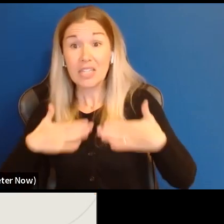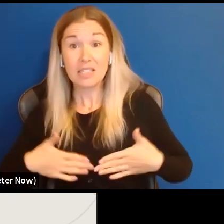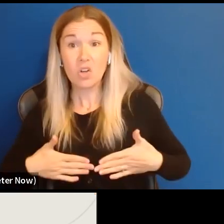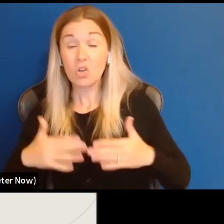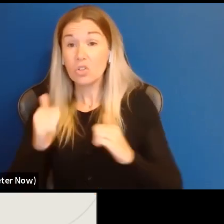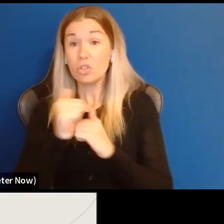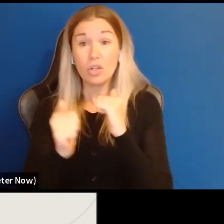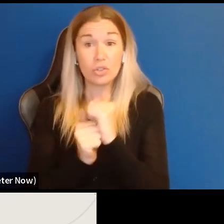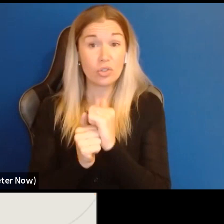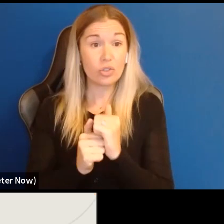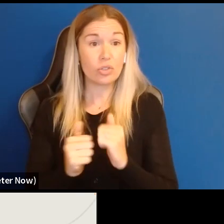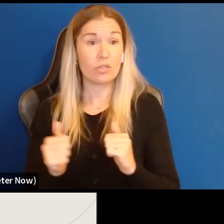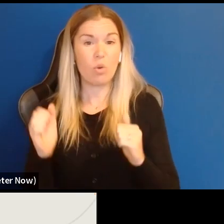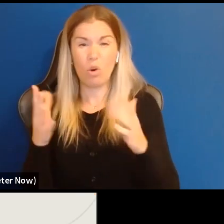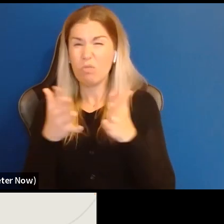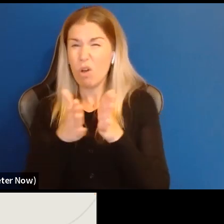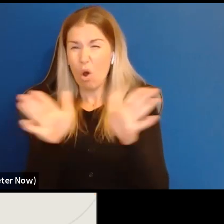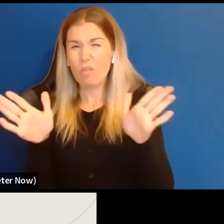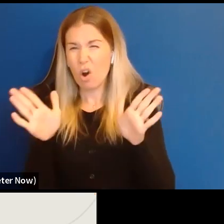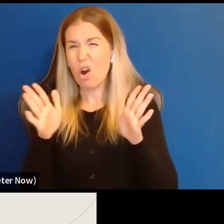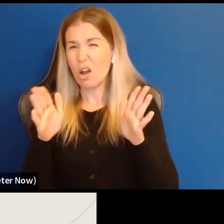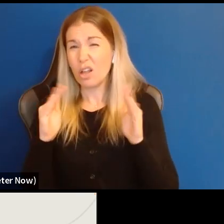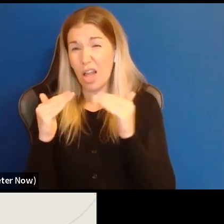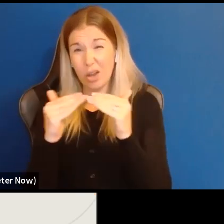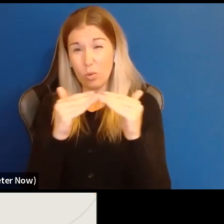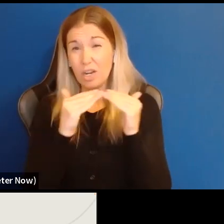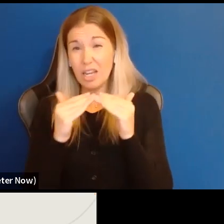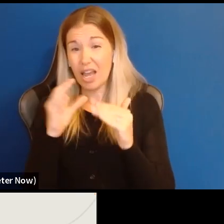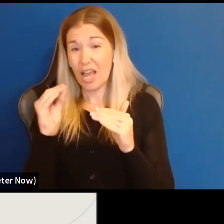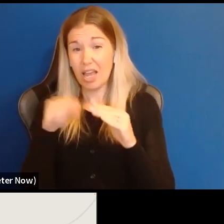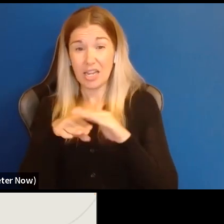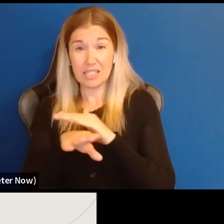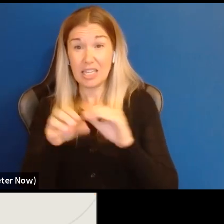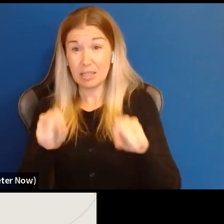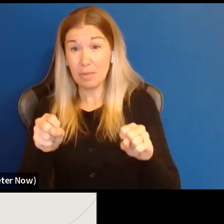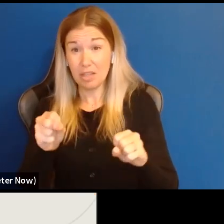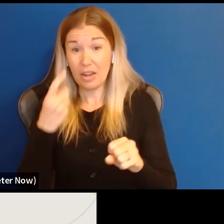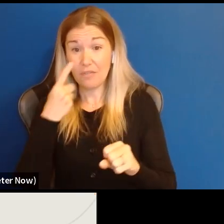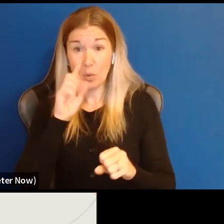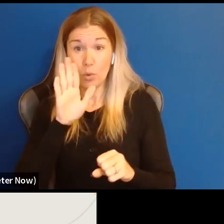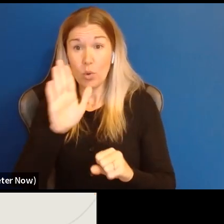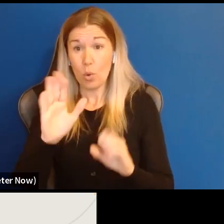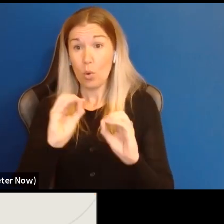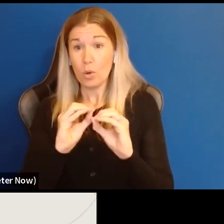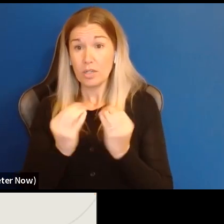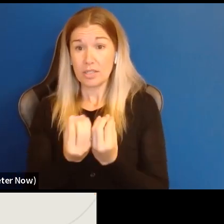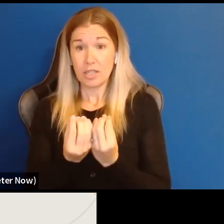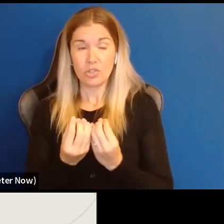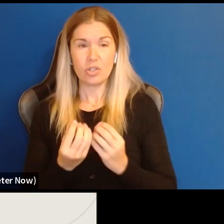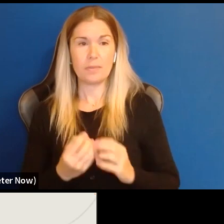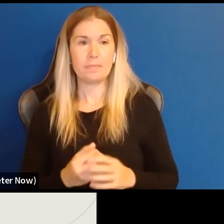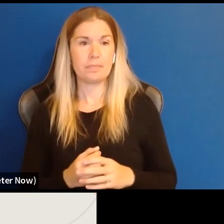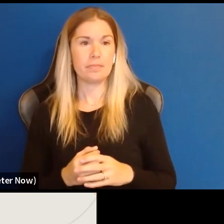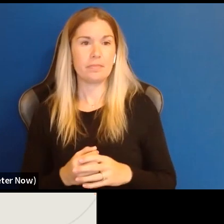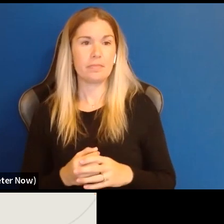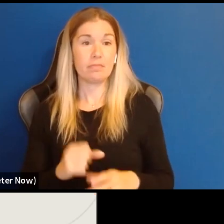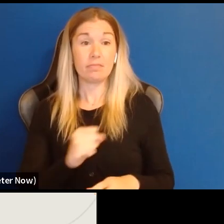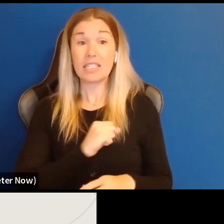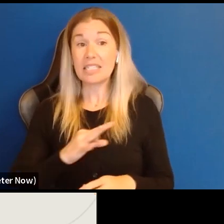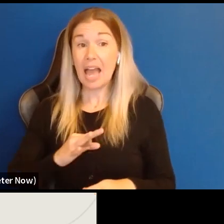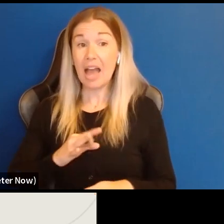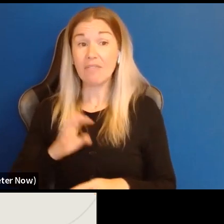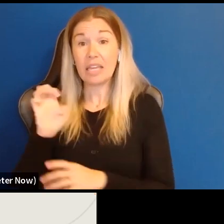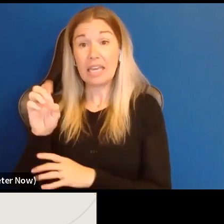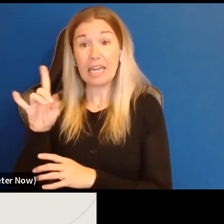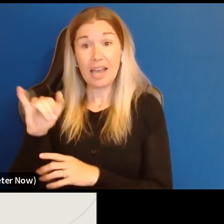overall equity and accessibility of your organization, staff EDI training